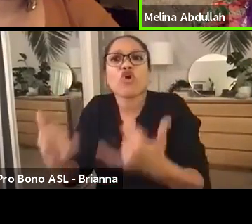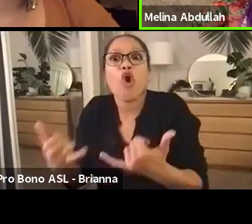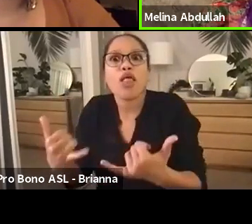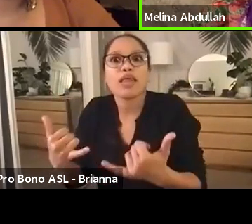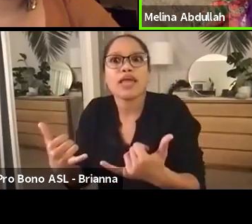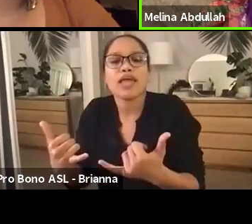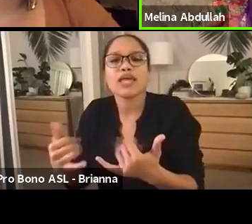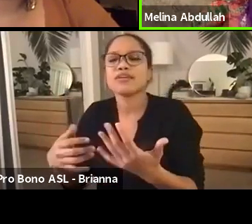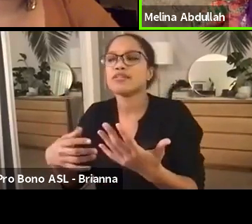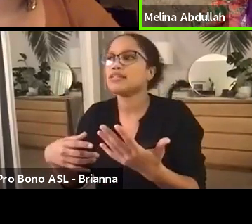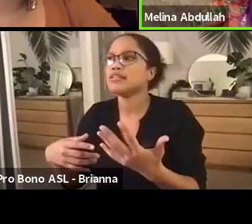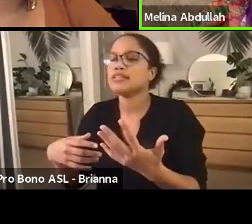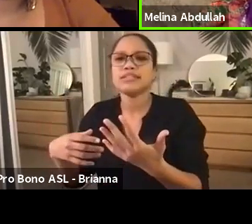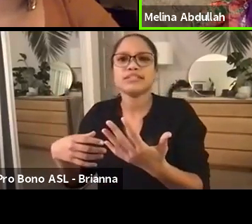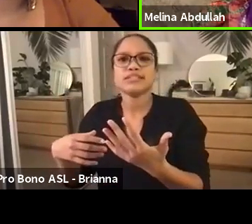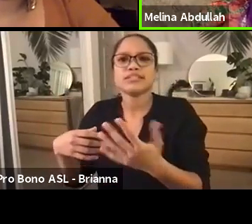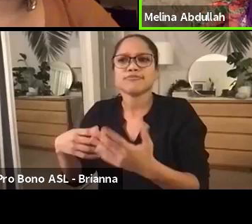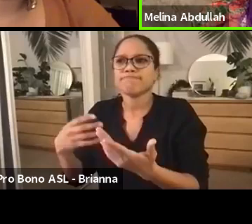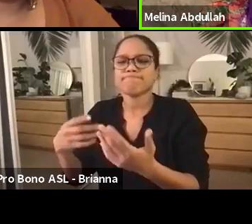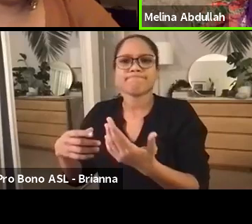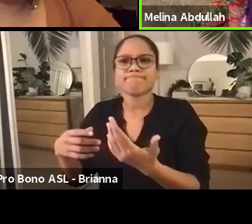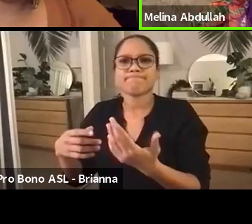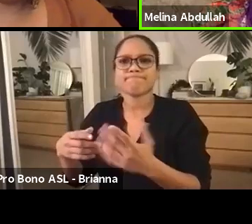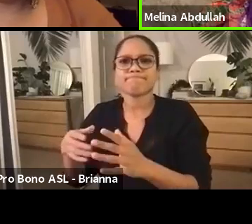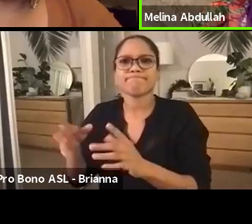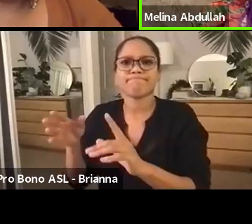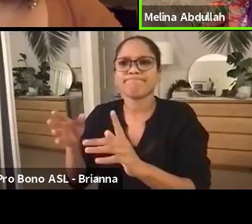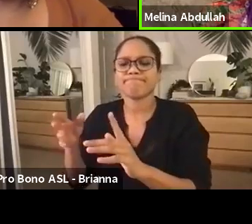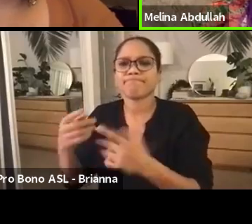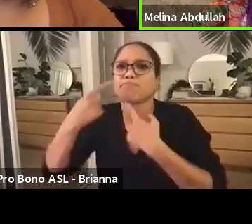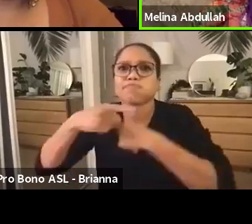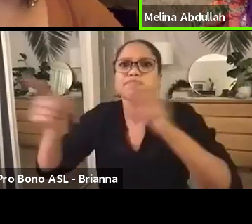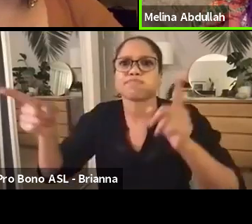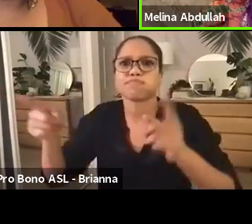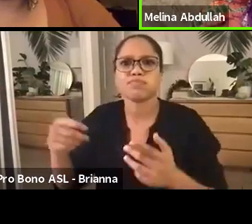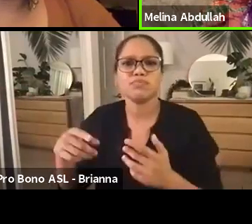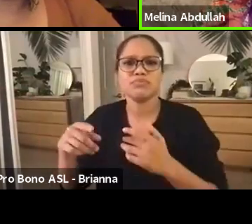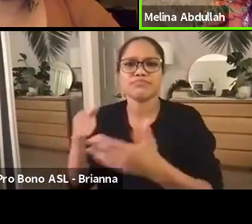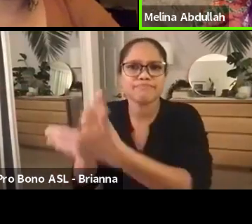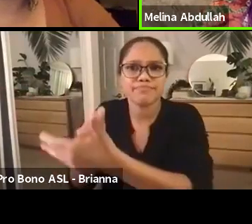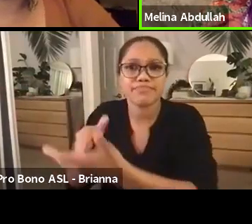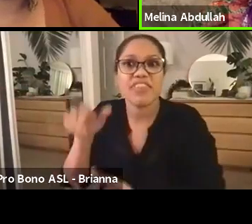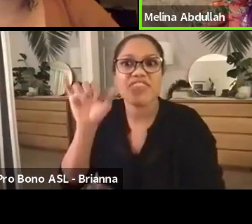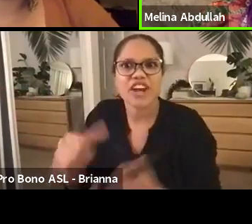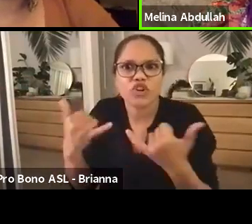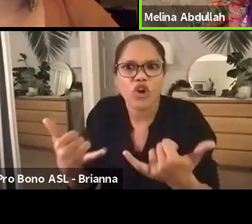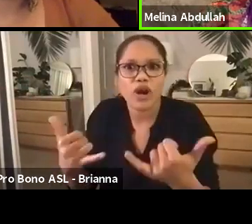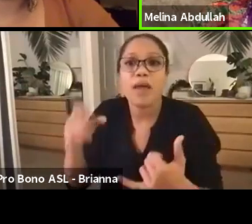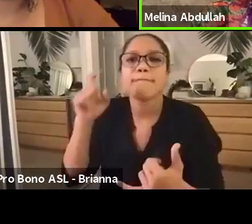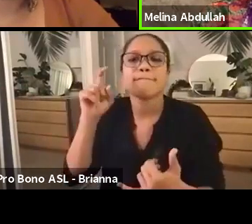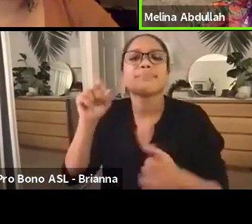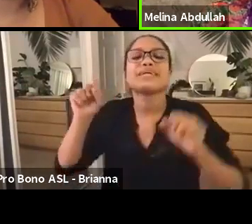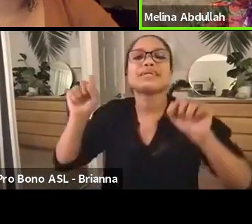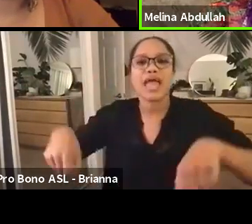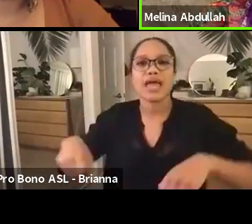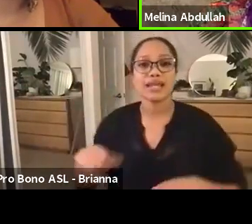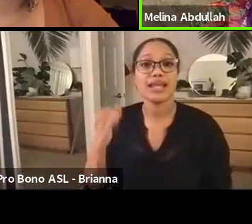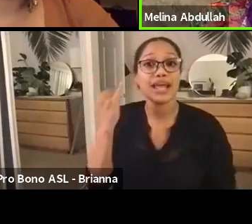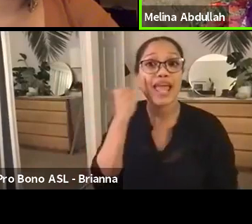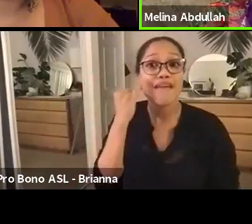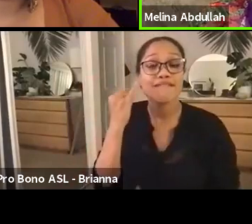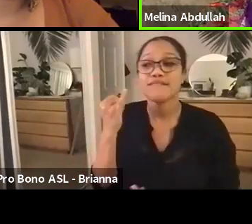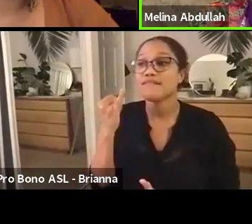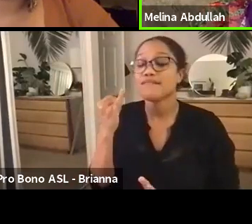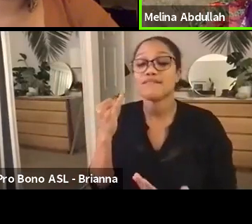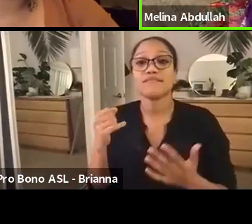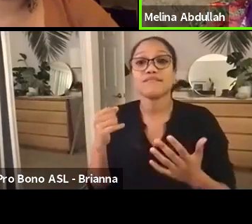will be no more gang enhancements, which we know are racist and in many cases illegal because they're illegally entering black